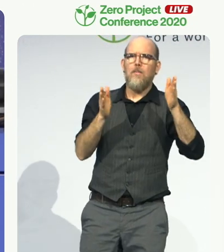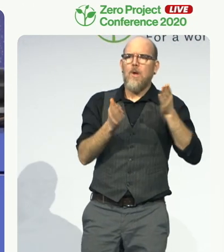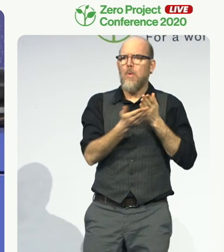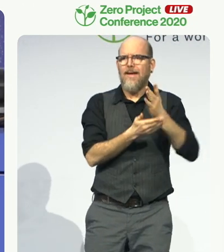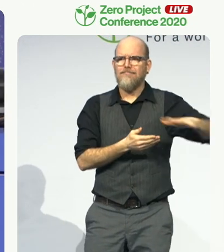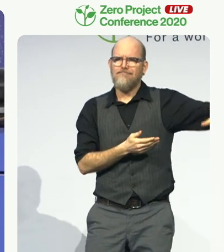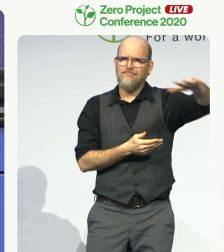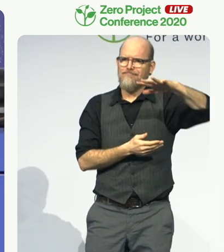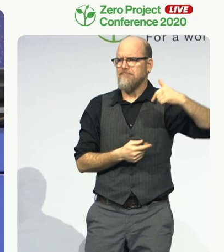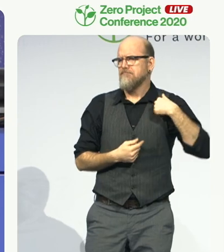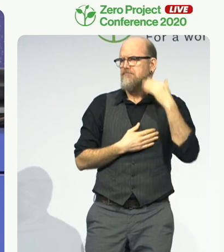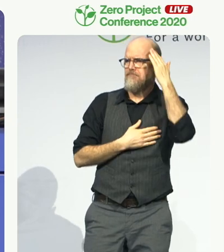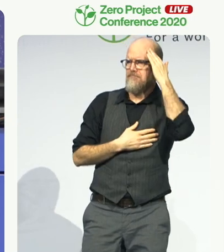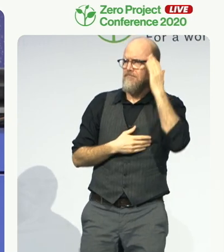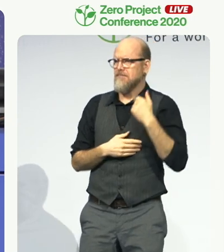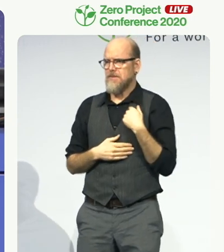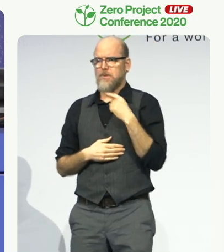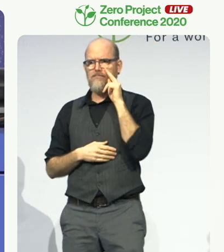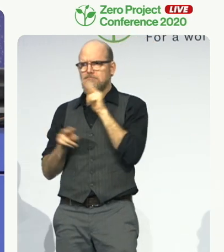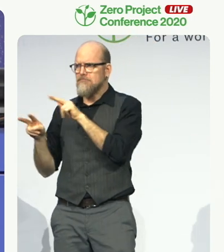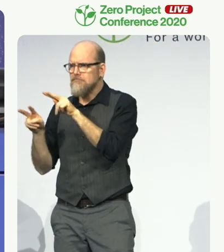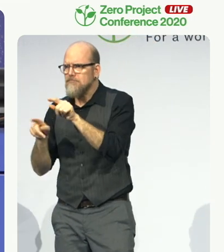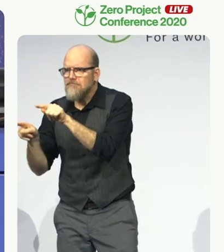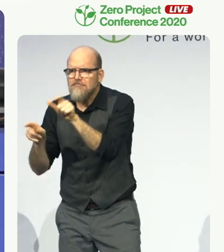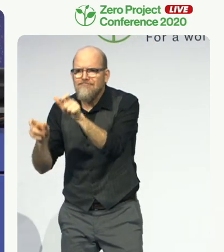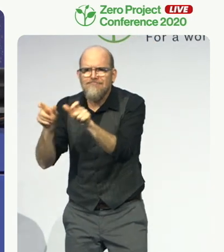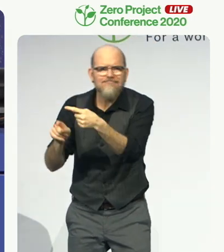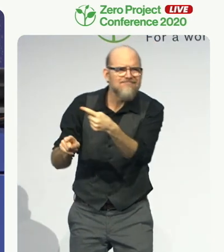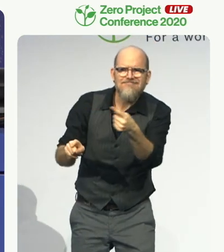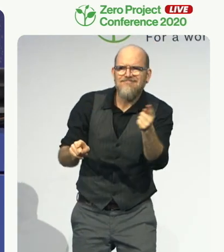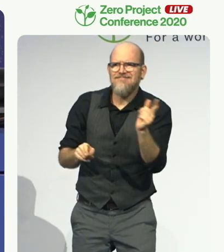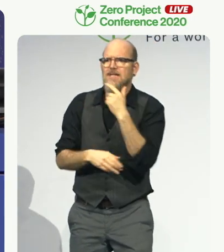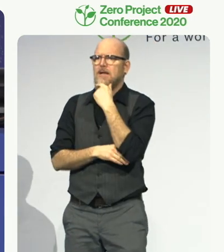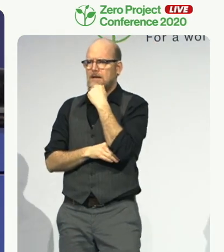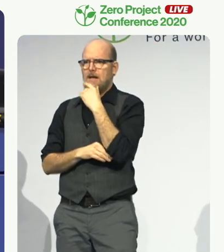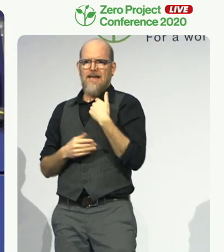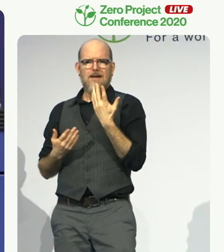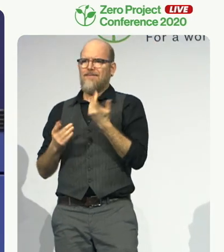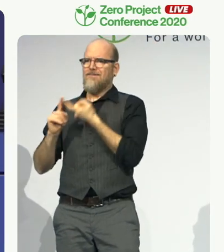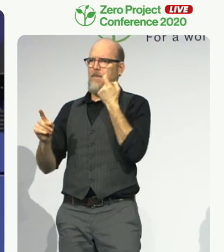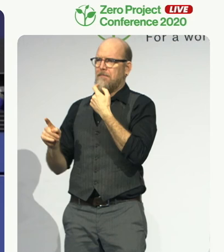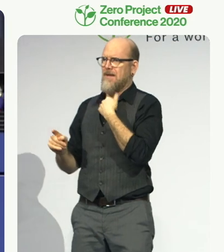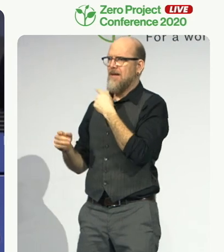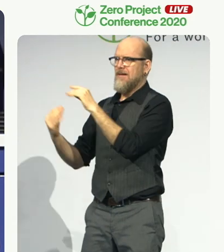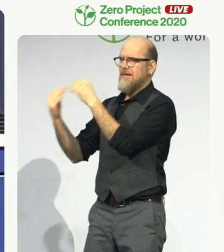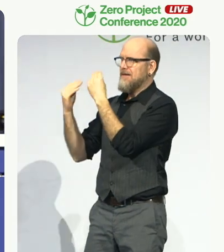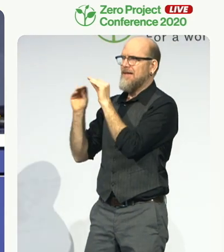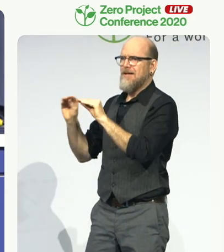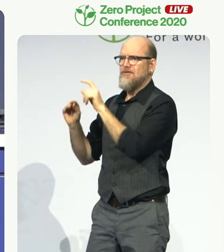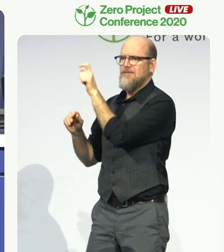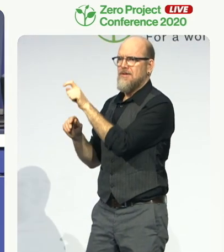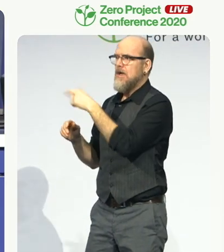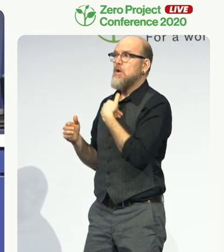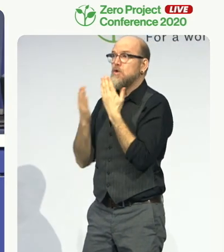so much of what I've learned is from other teachers, teachers outside of school. So